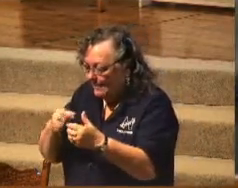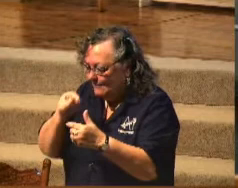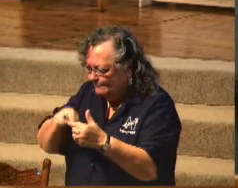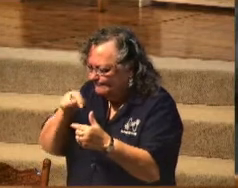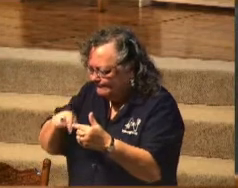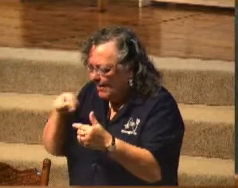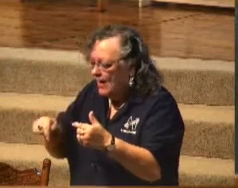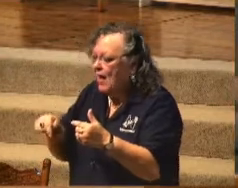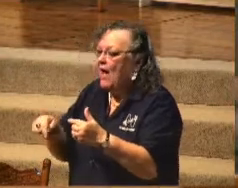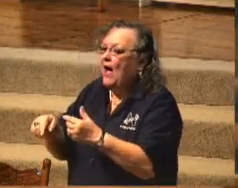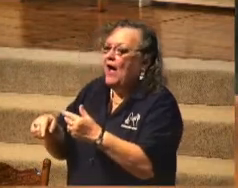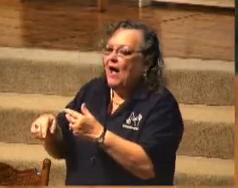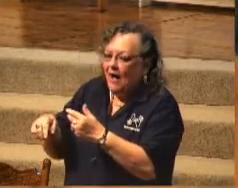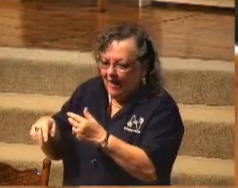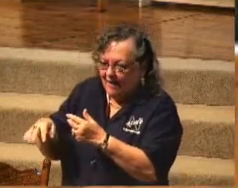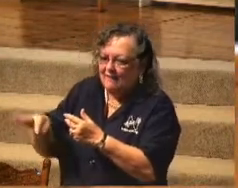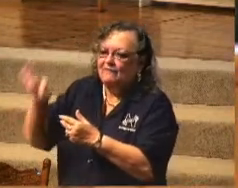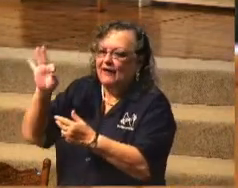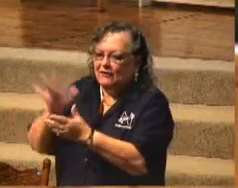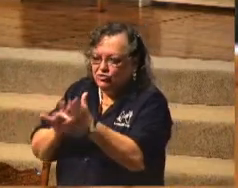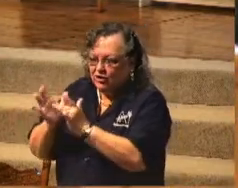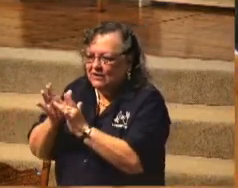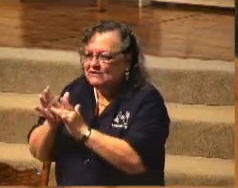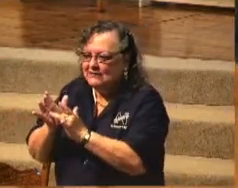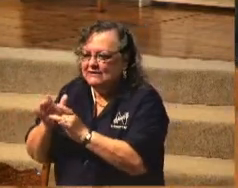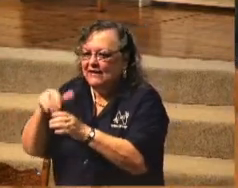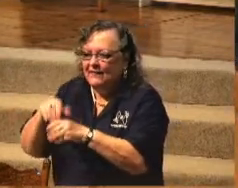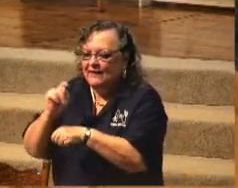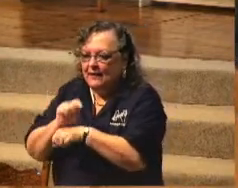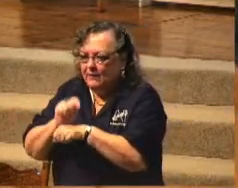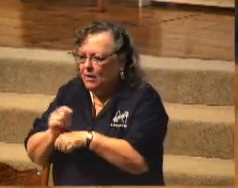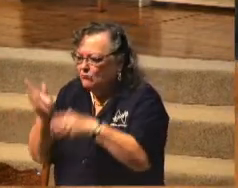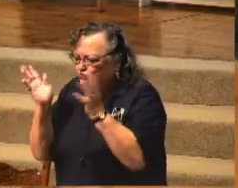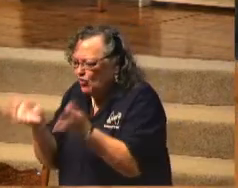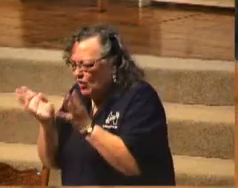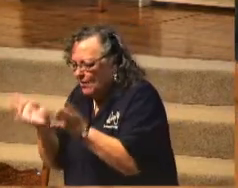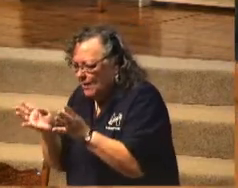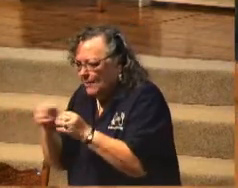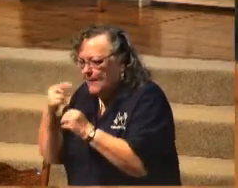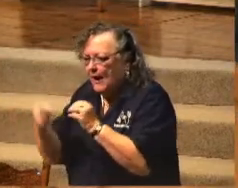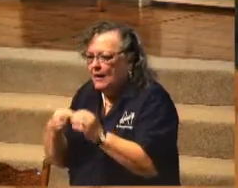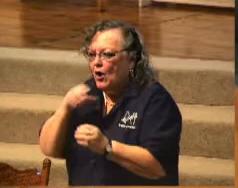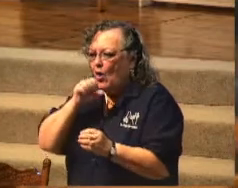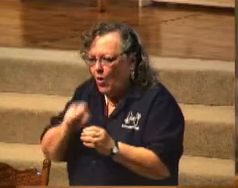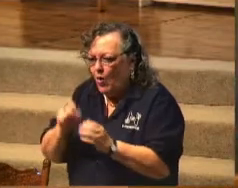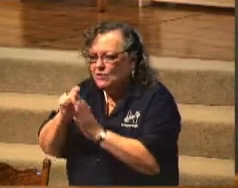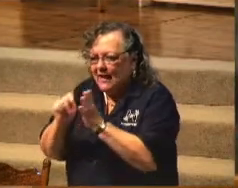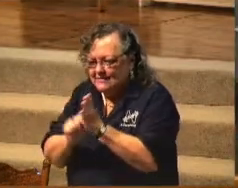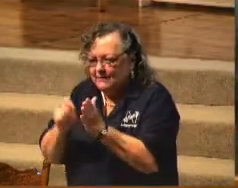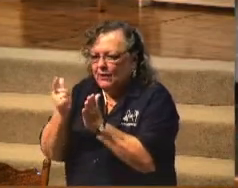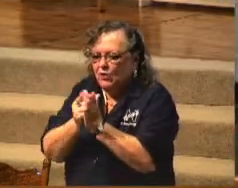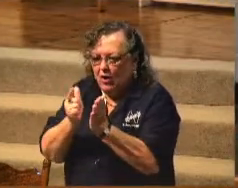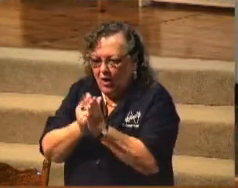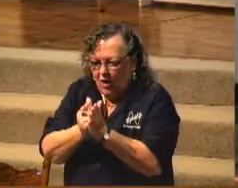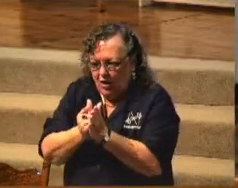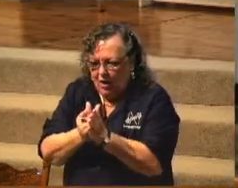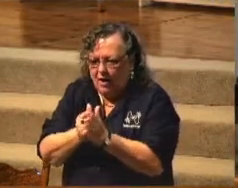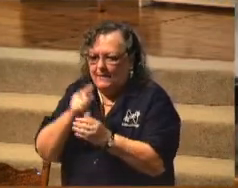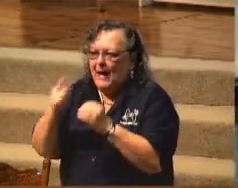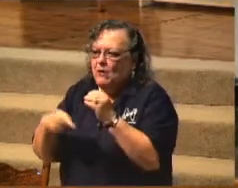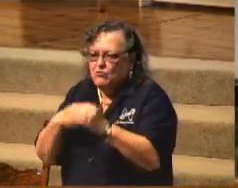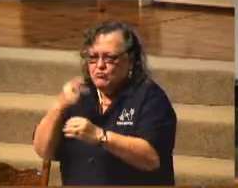past few days, talking with them about the Old Testament law, talking with them about, no doubt, prophecy,